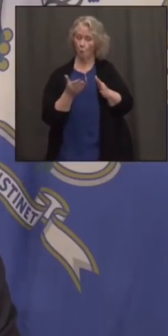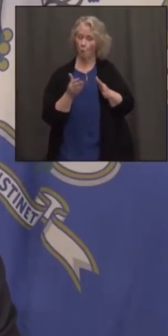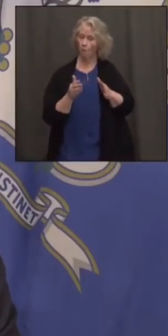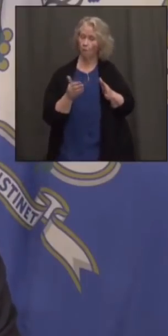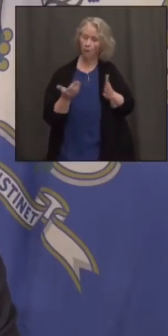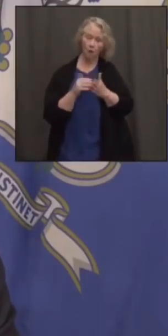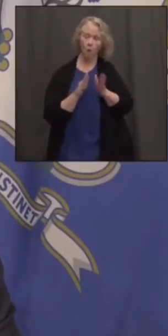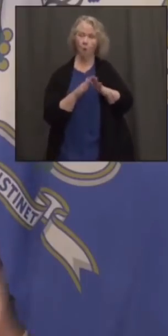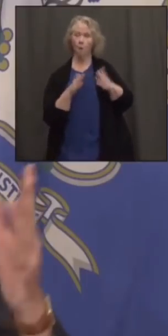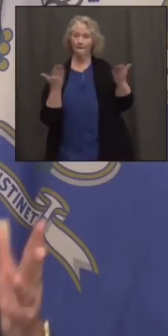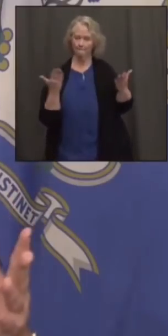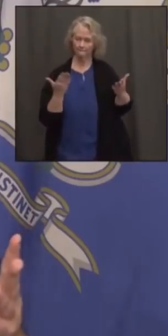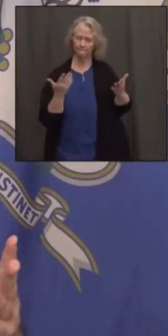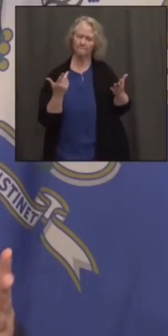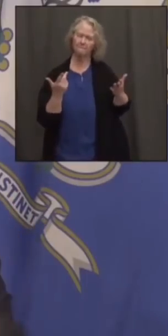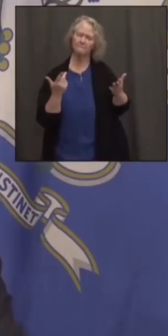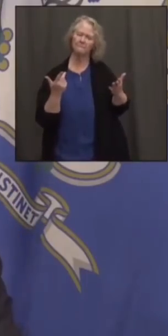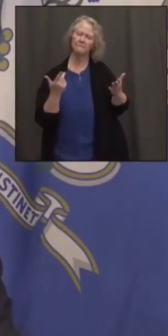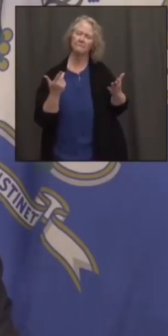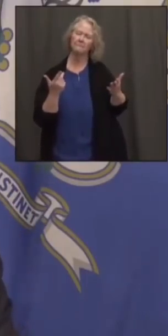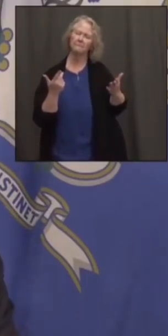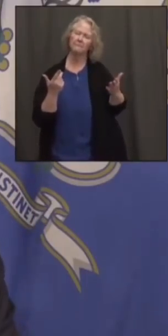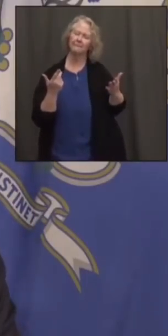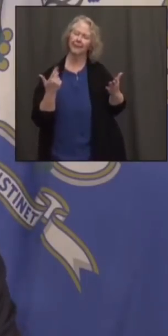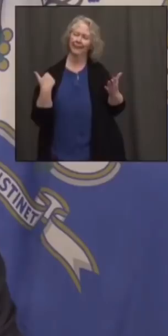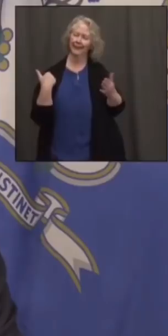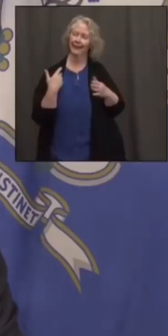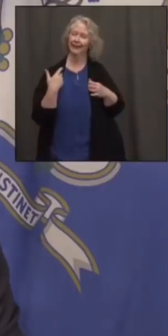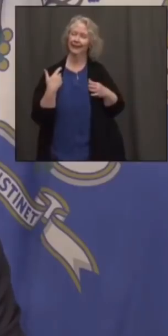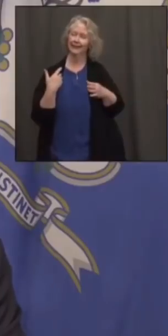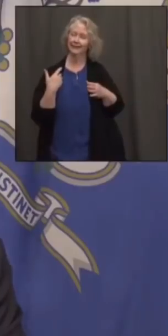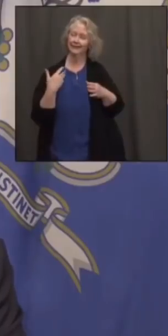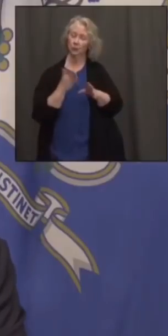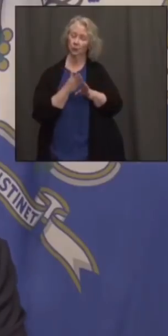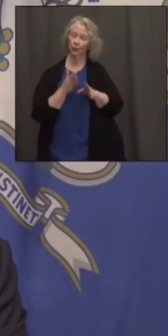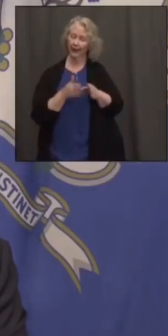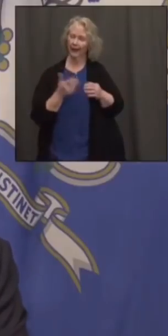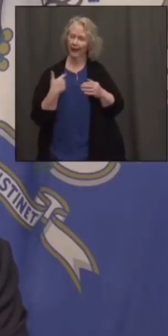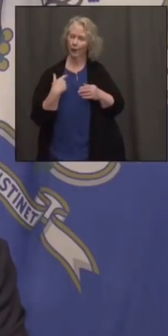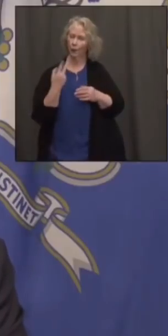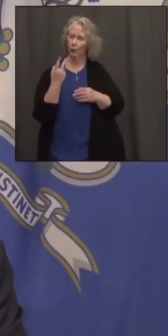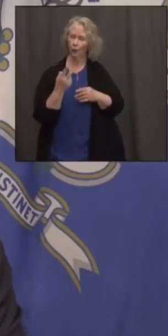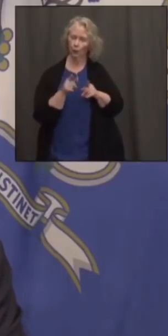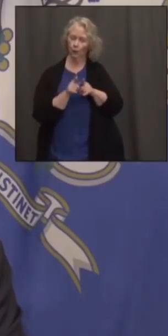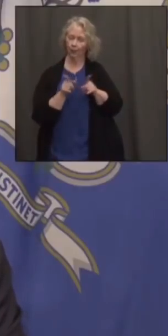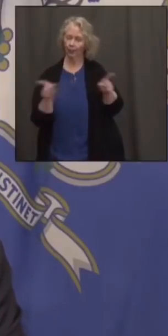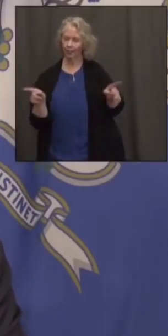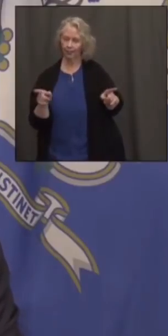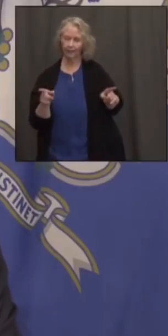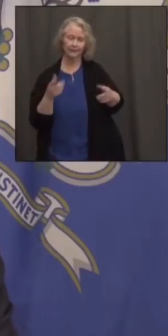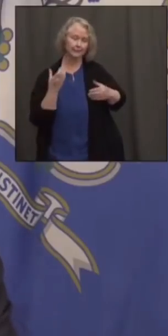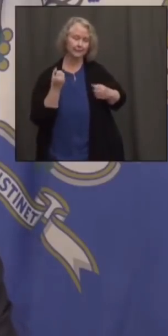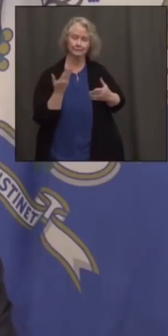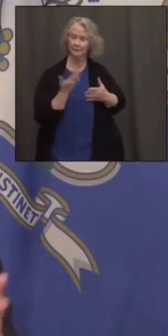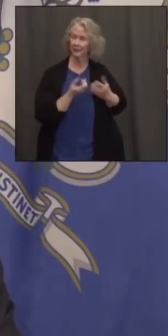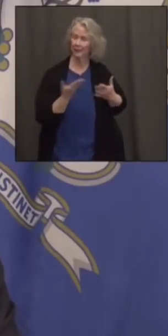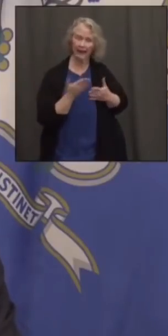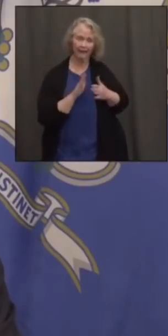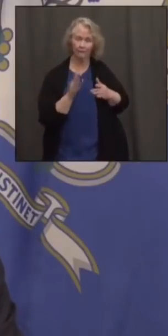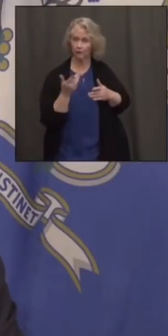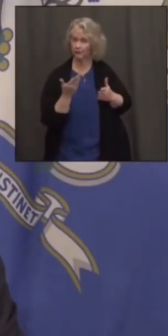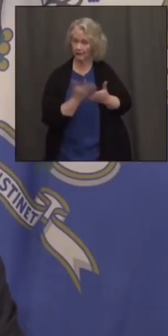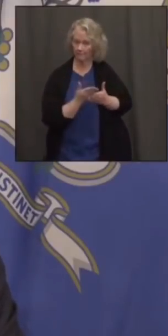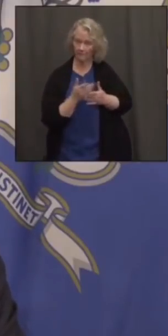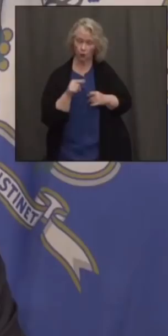the weekend sort of bipolar, two events that remind me a lot of things never stopped. One group that never